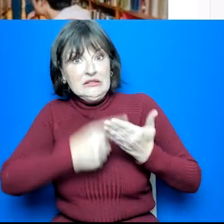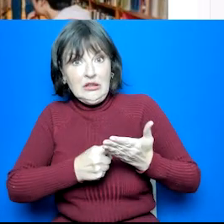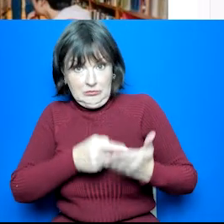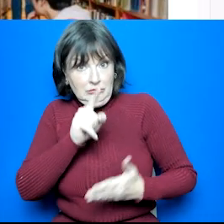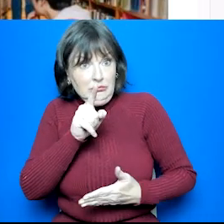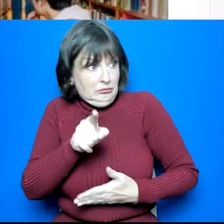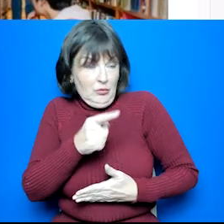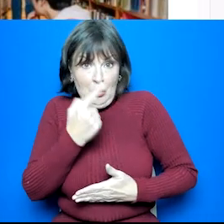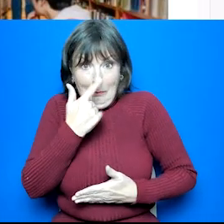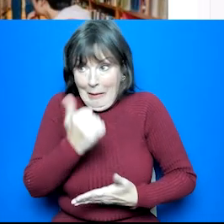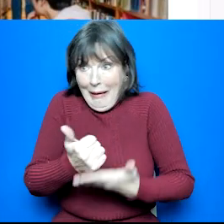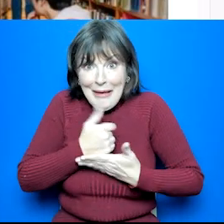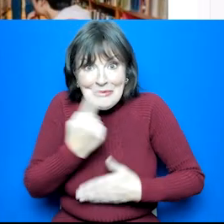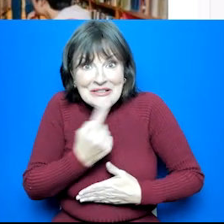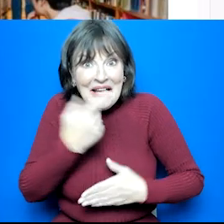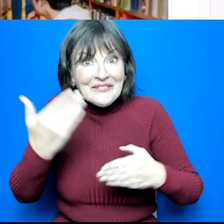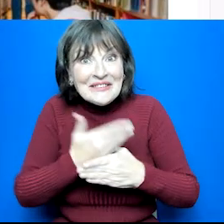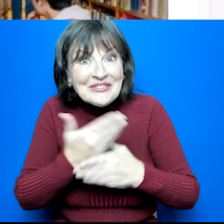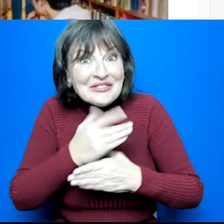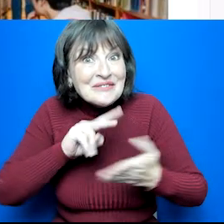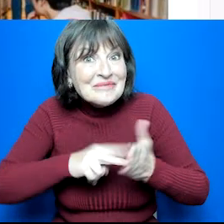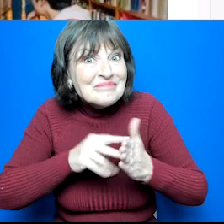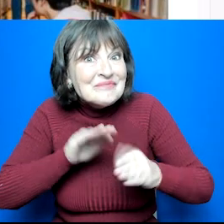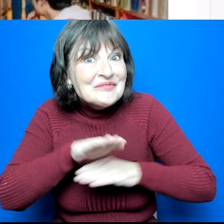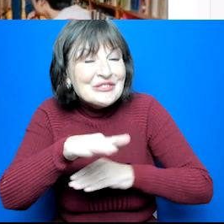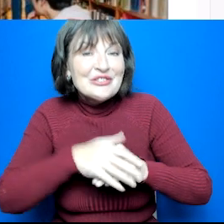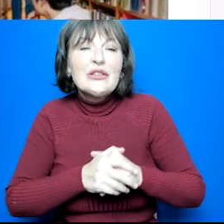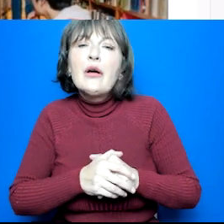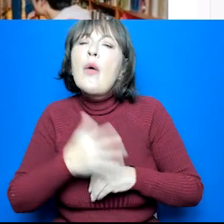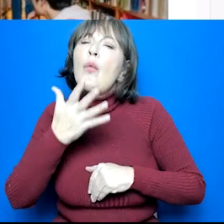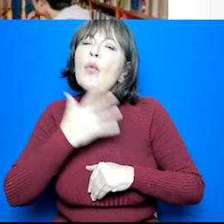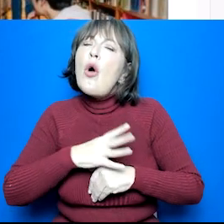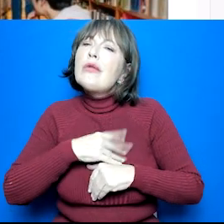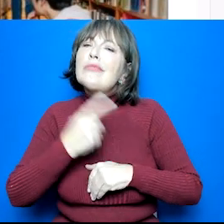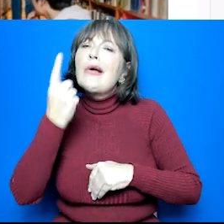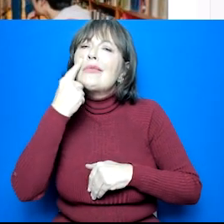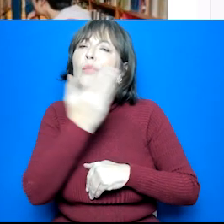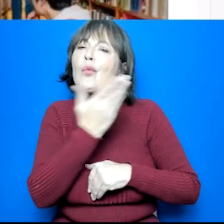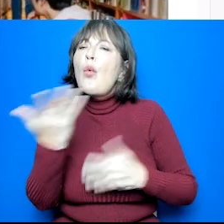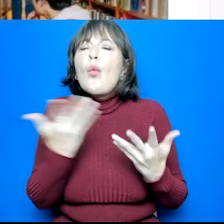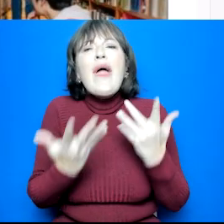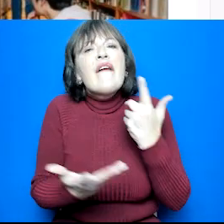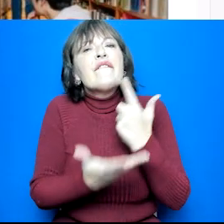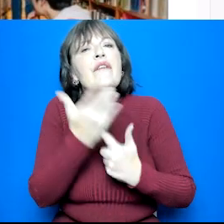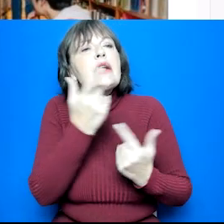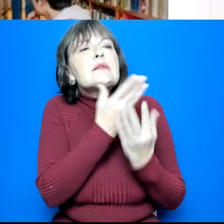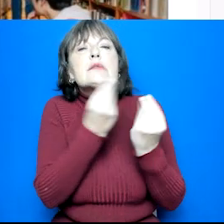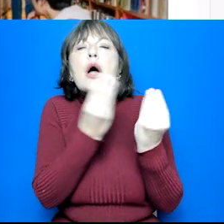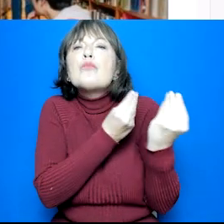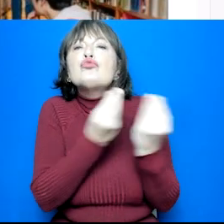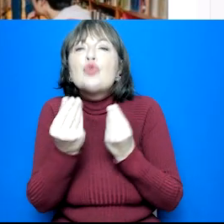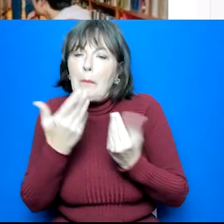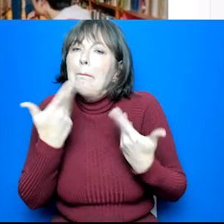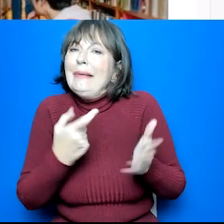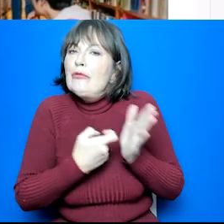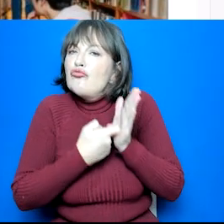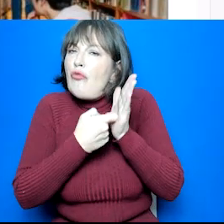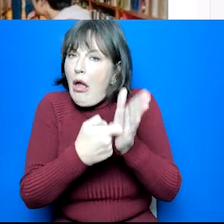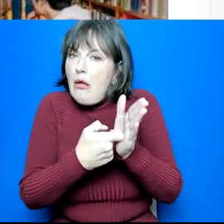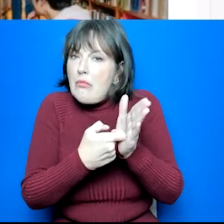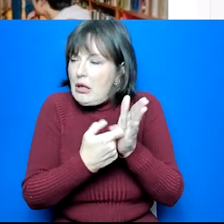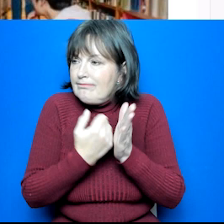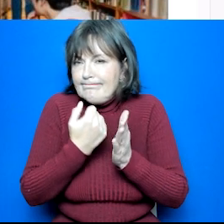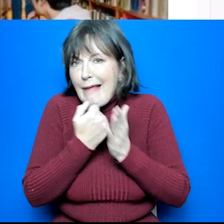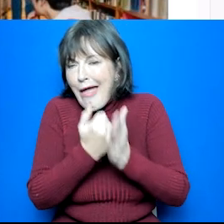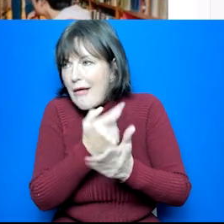even find it useful for your own career planning too. We're going to spend a few minutes showing you where to find some of the resources that we recommend to help